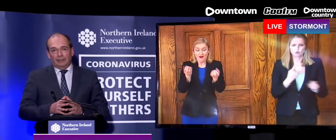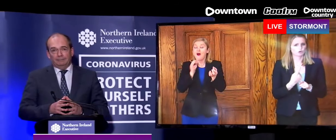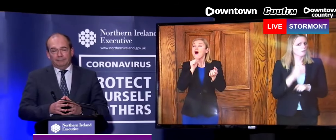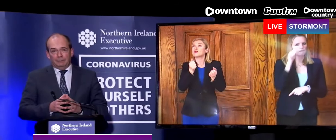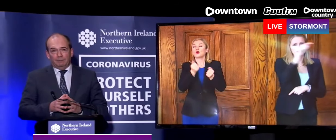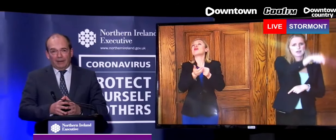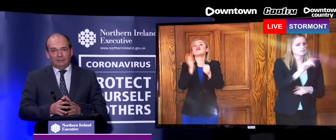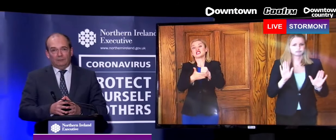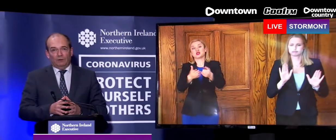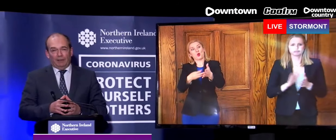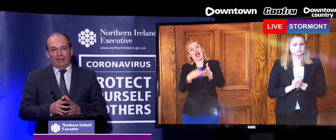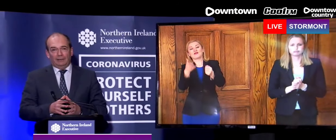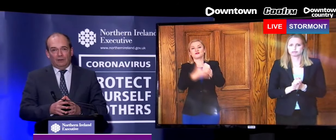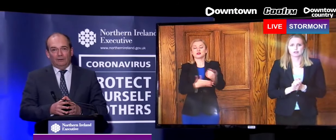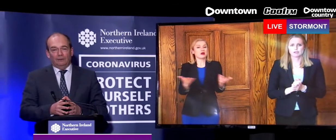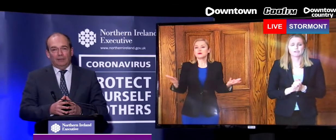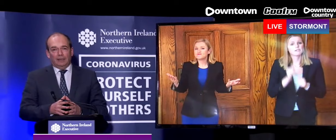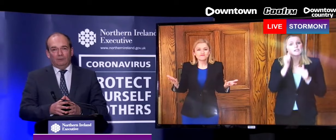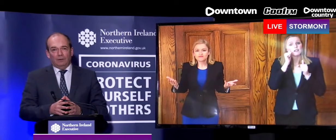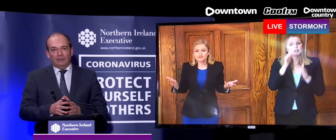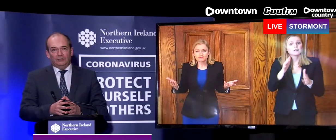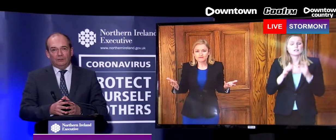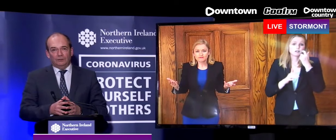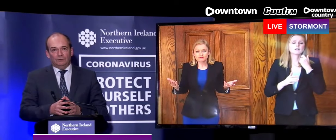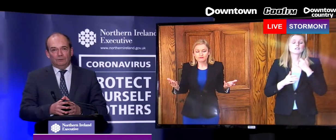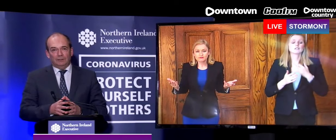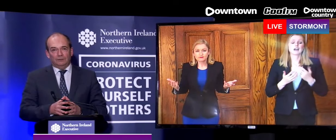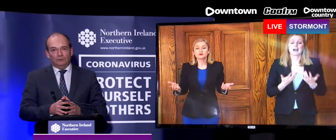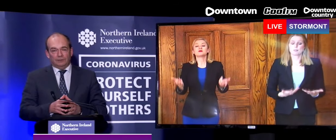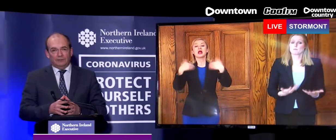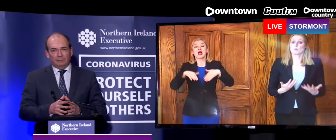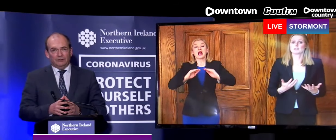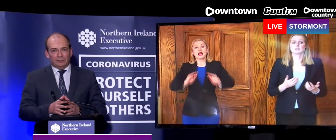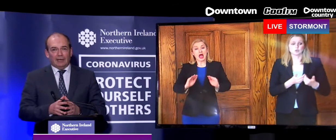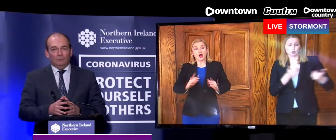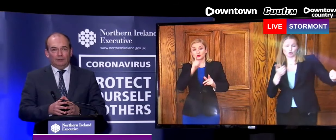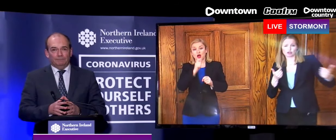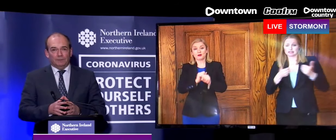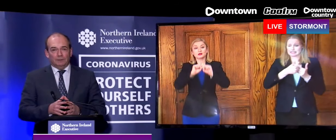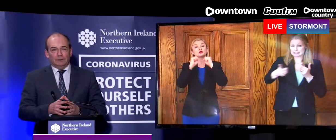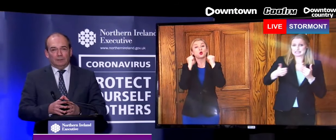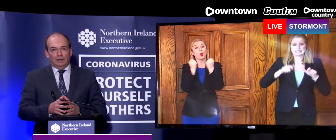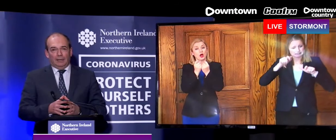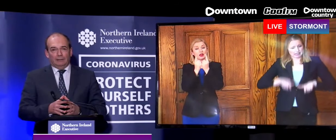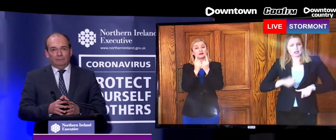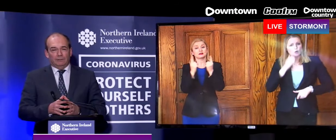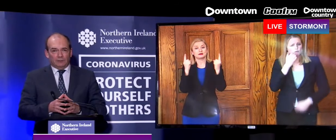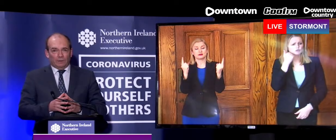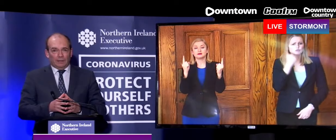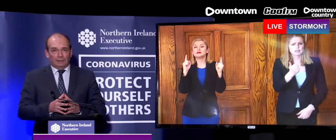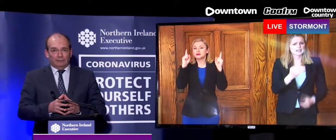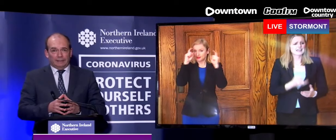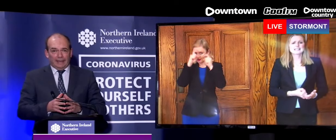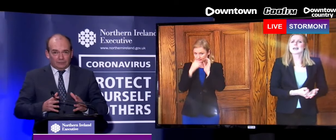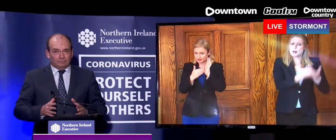we, the price that we're paying now in relation to the social distancing measures is a high one. The